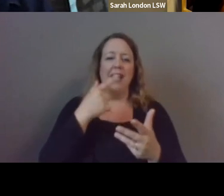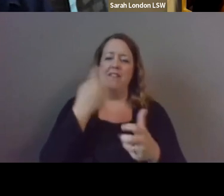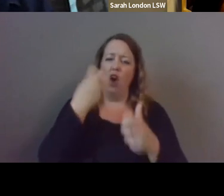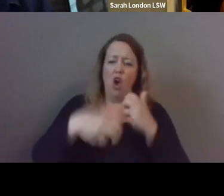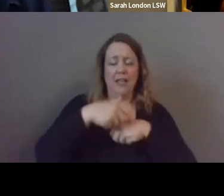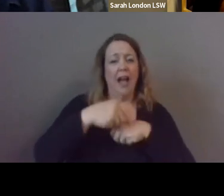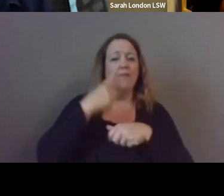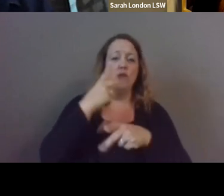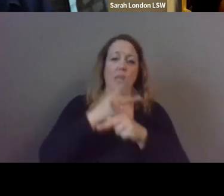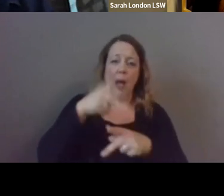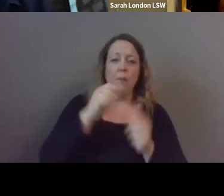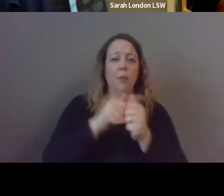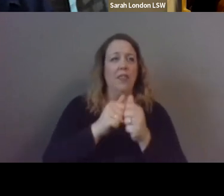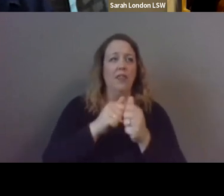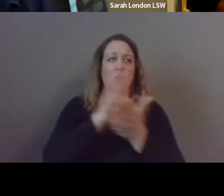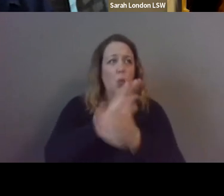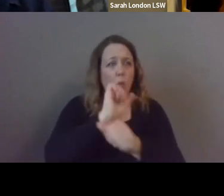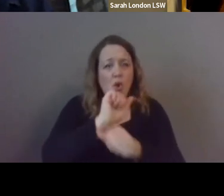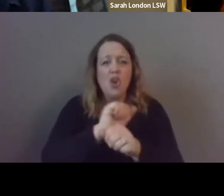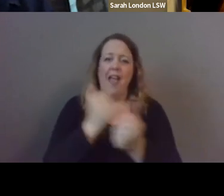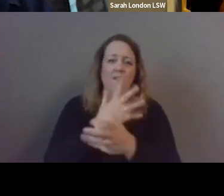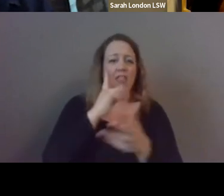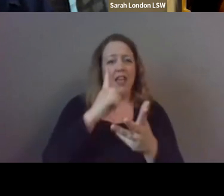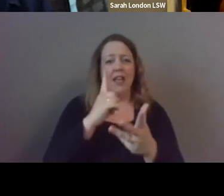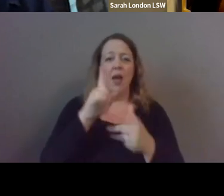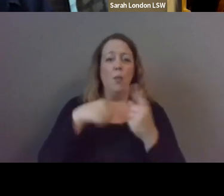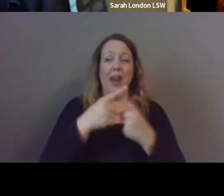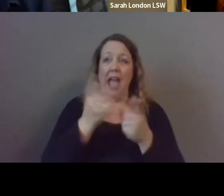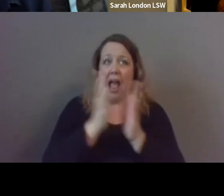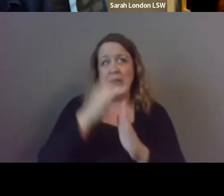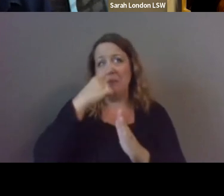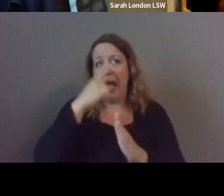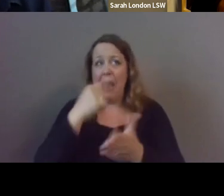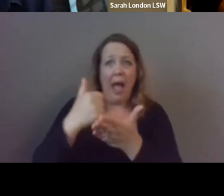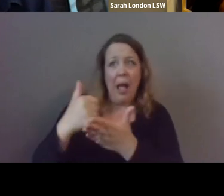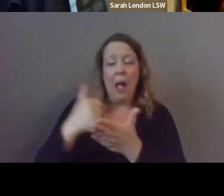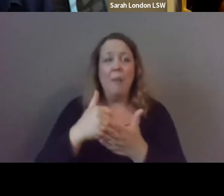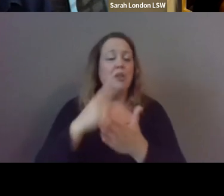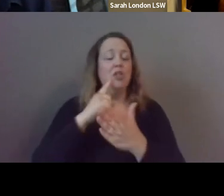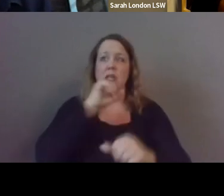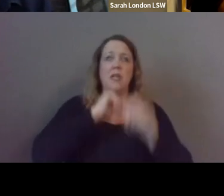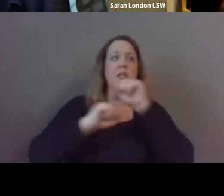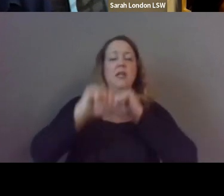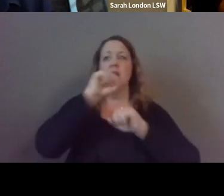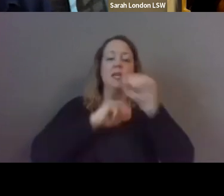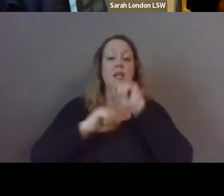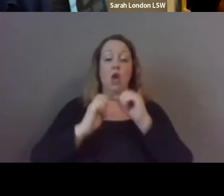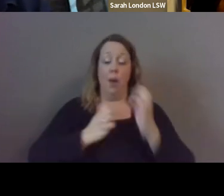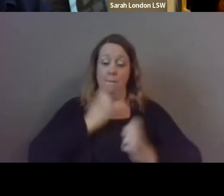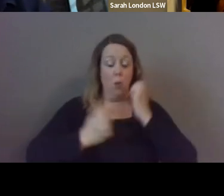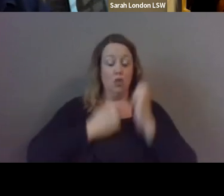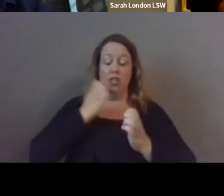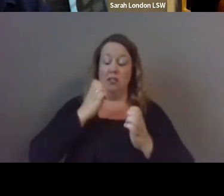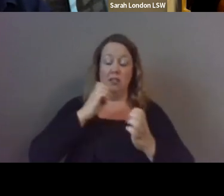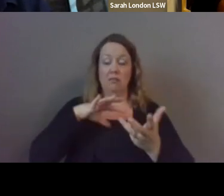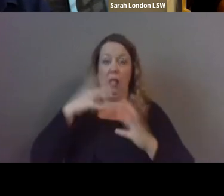school work um and was just facing adversity when asking for accommodations and so this really took a toll on her ability to emotionally regulate um